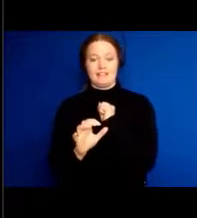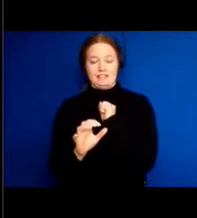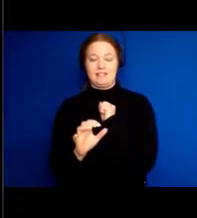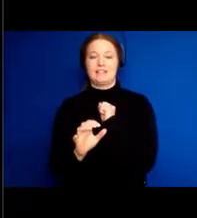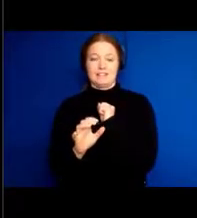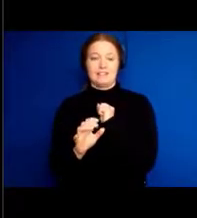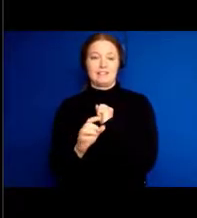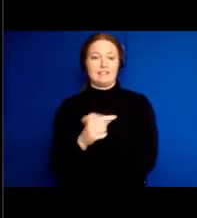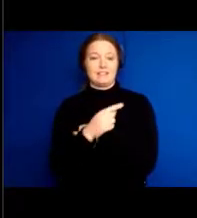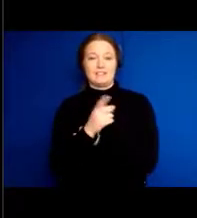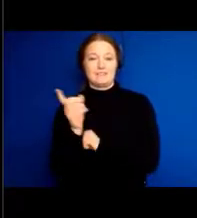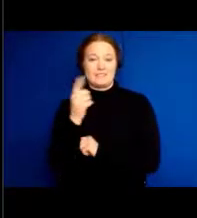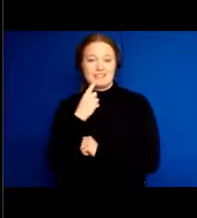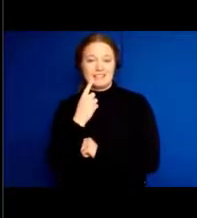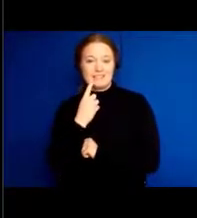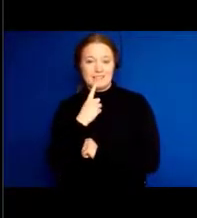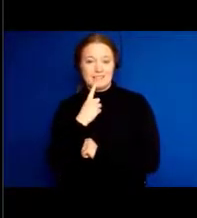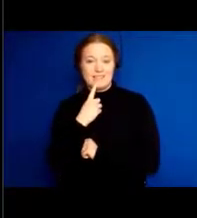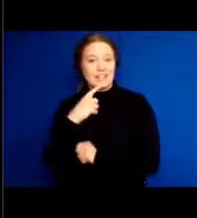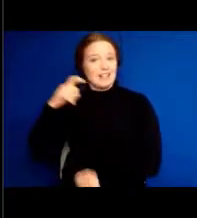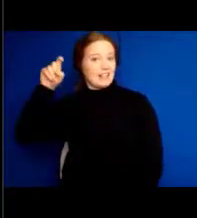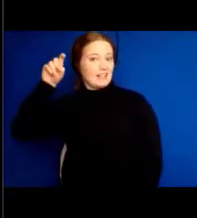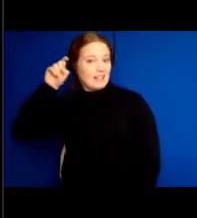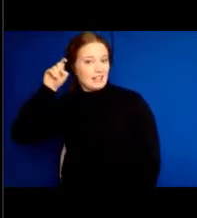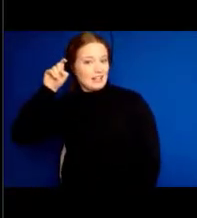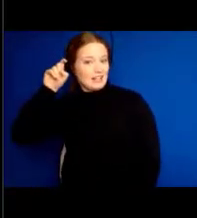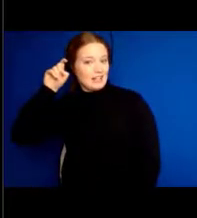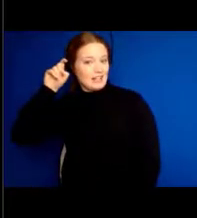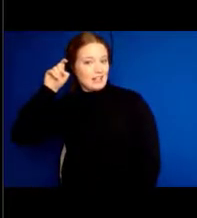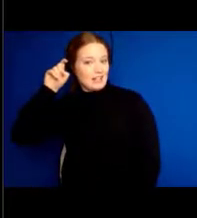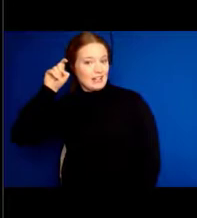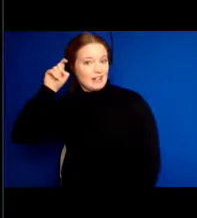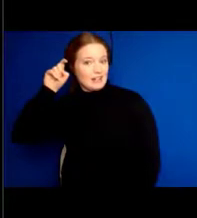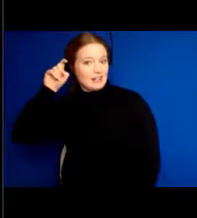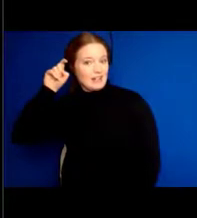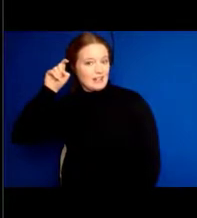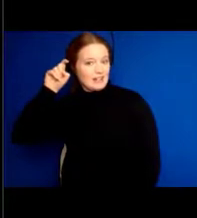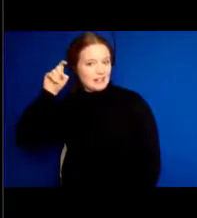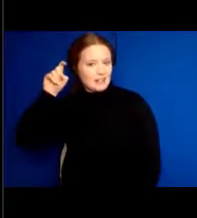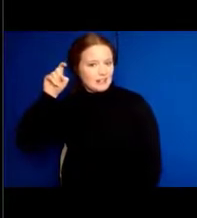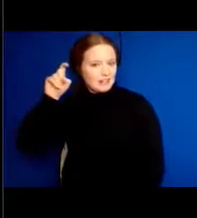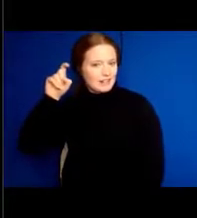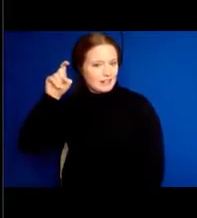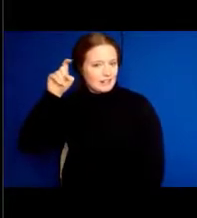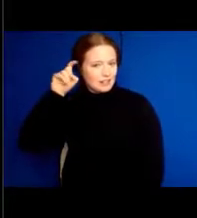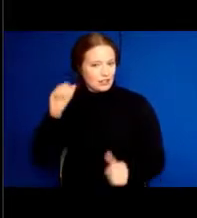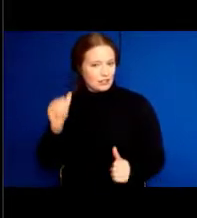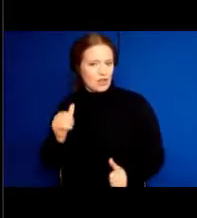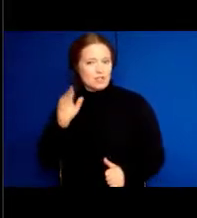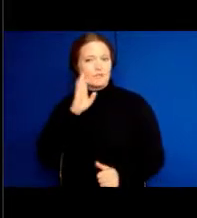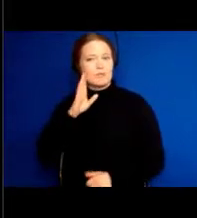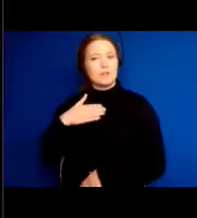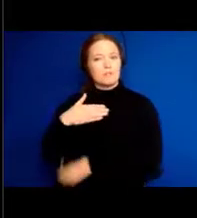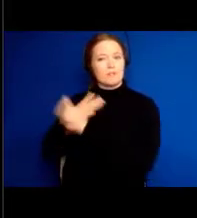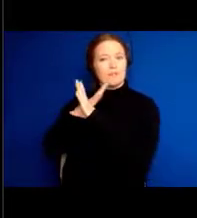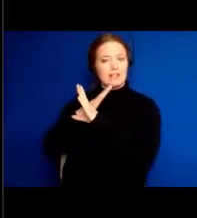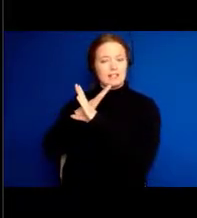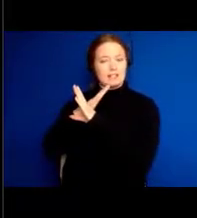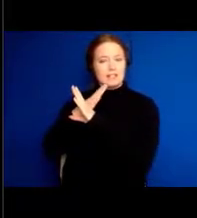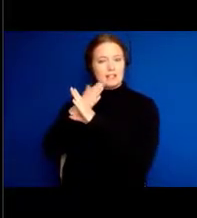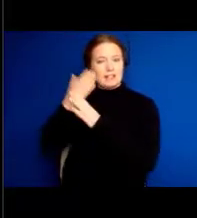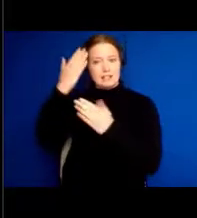loss is going to prevent you from getting dementia. And that is absolutely an exaggeration with no